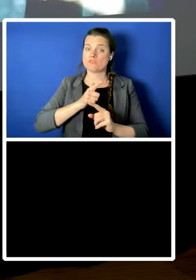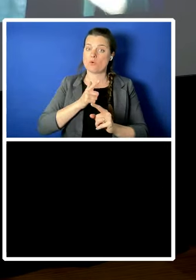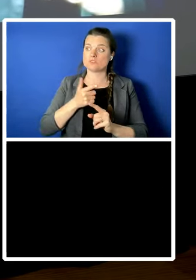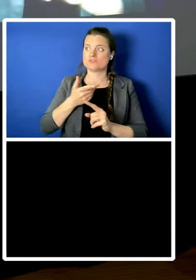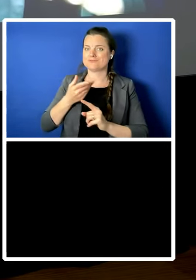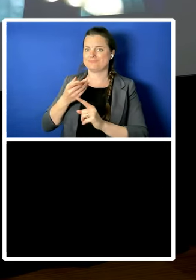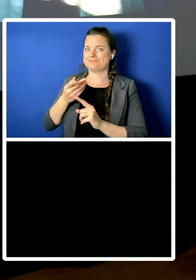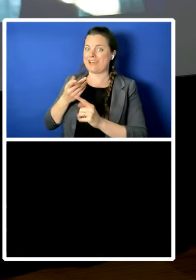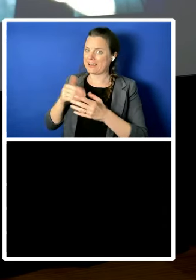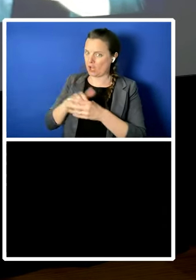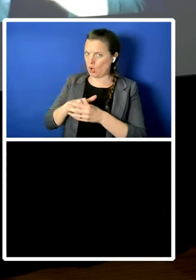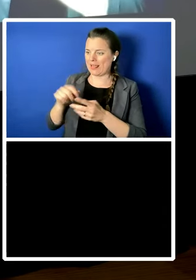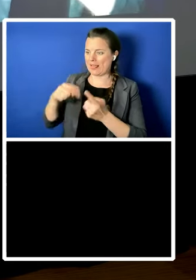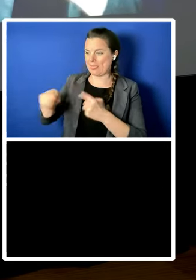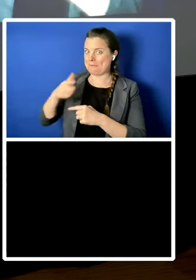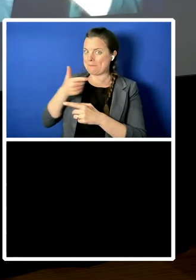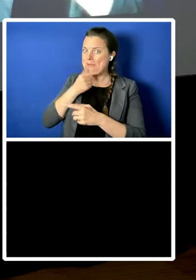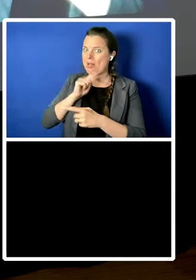about human rights